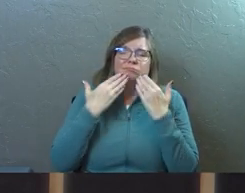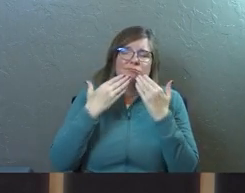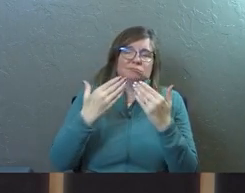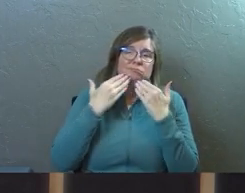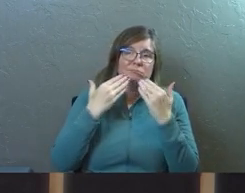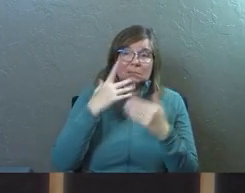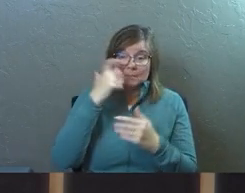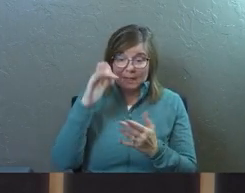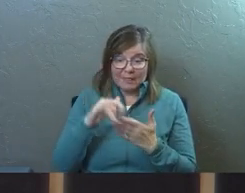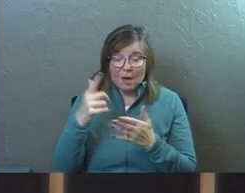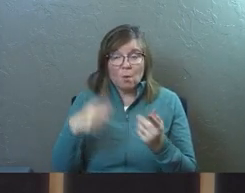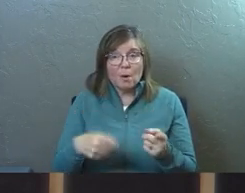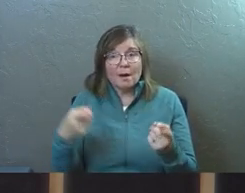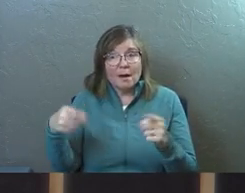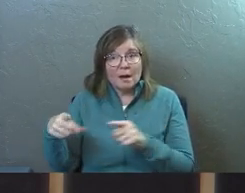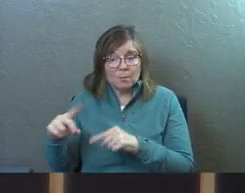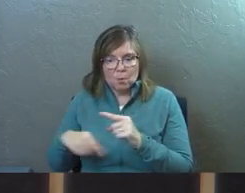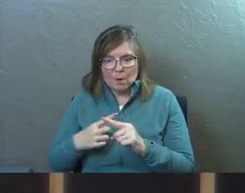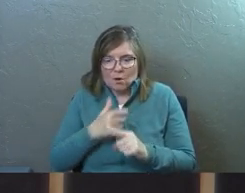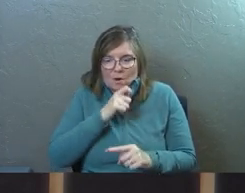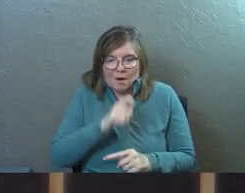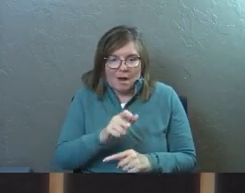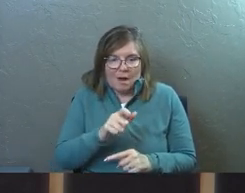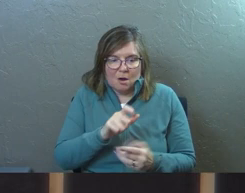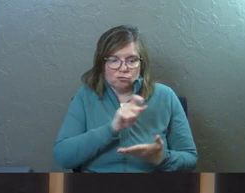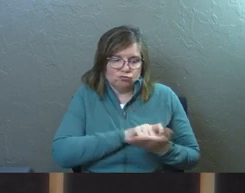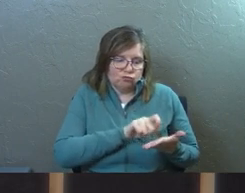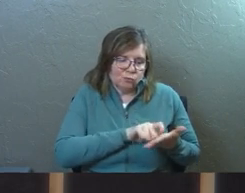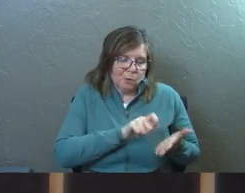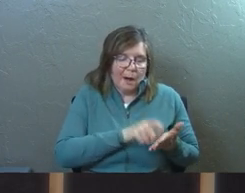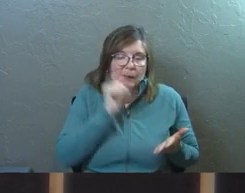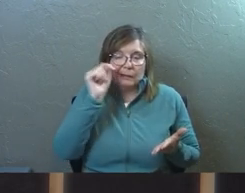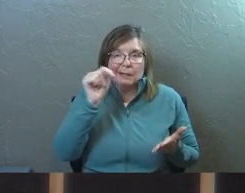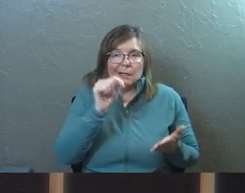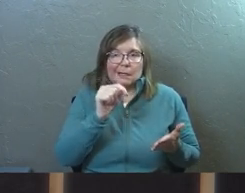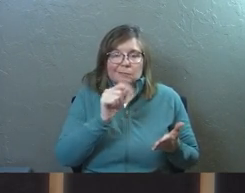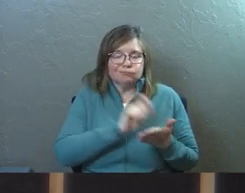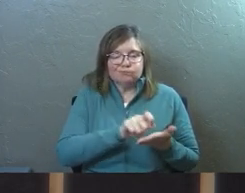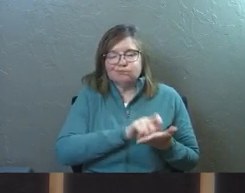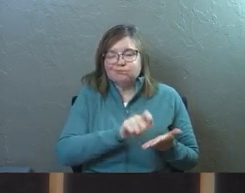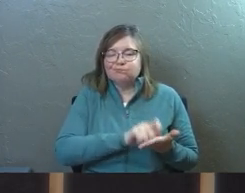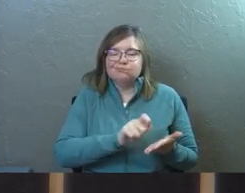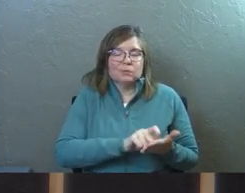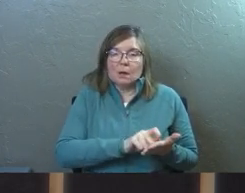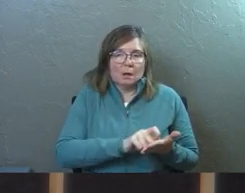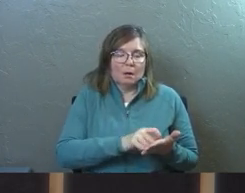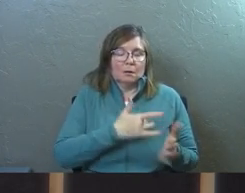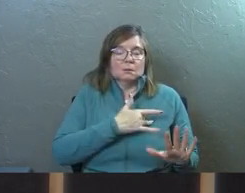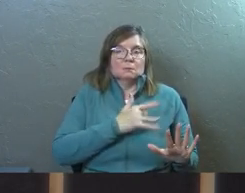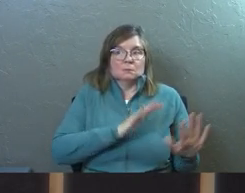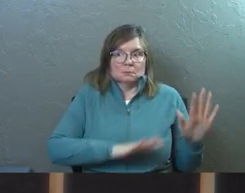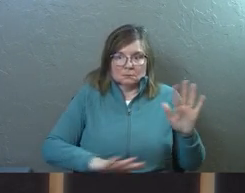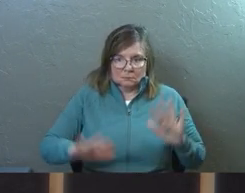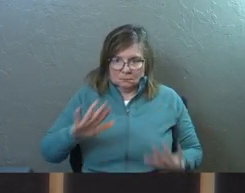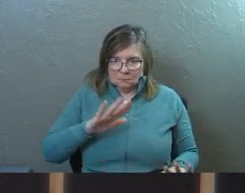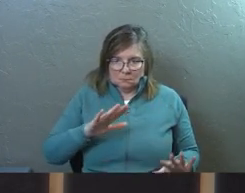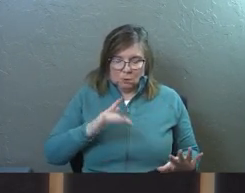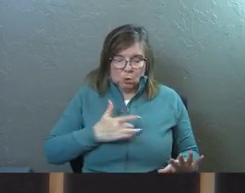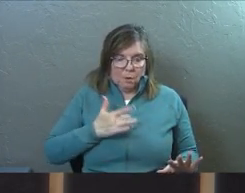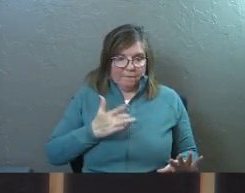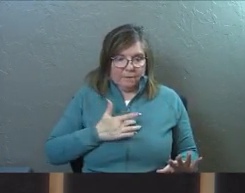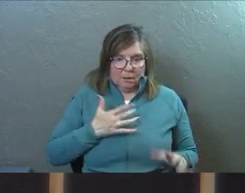Because that's what happens when you're not just writing a theological treatise. You're actually feeling everything.